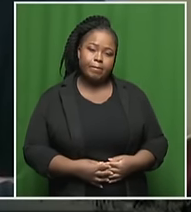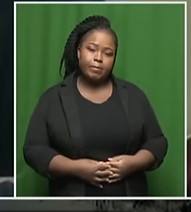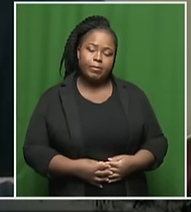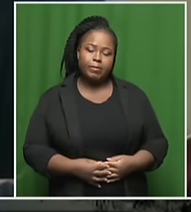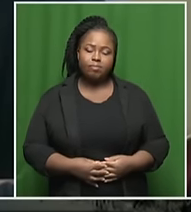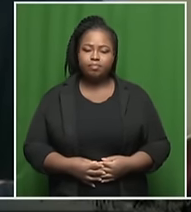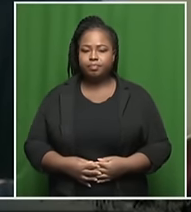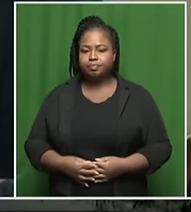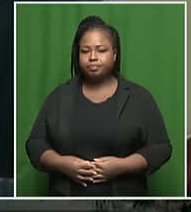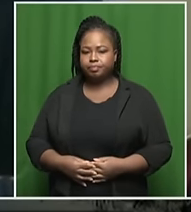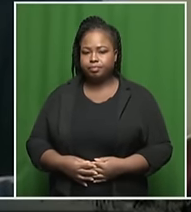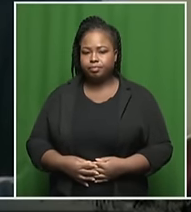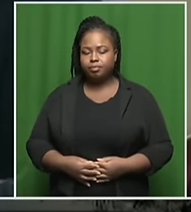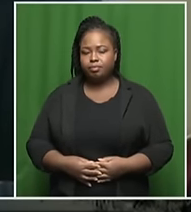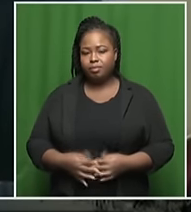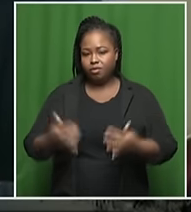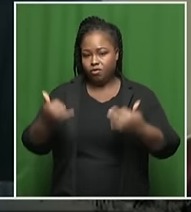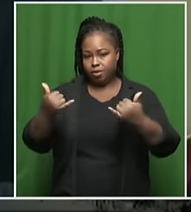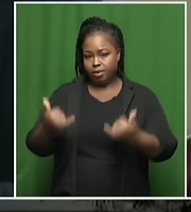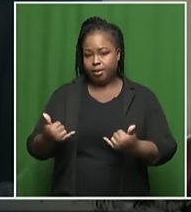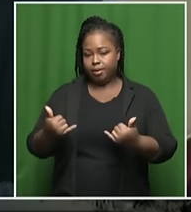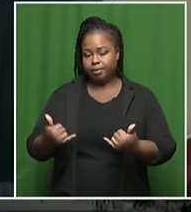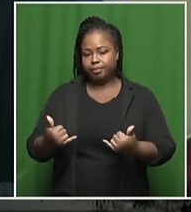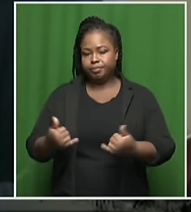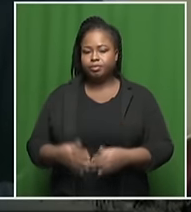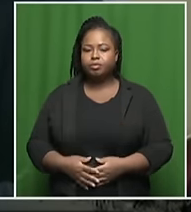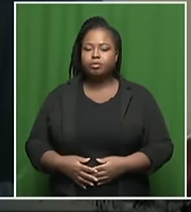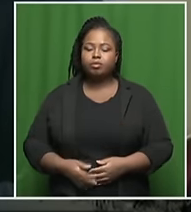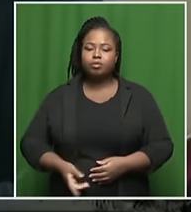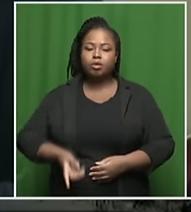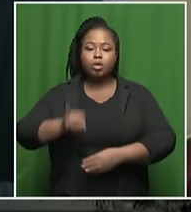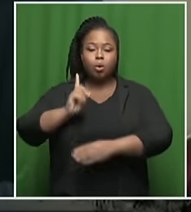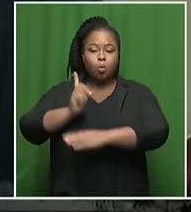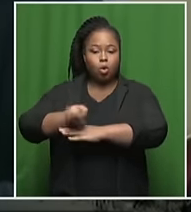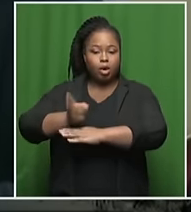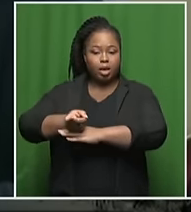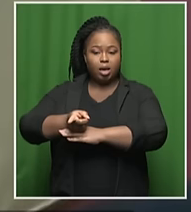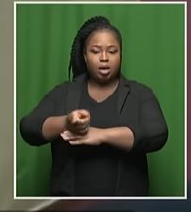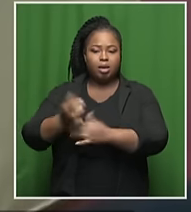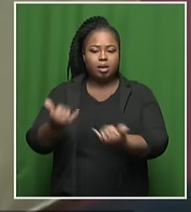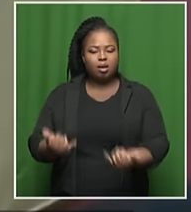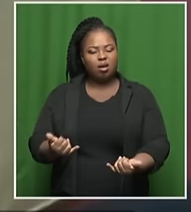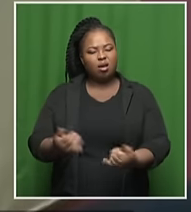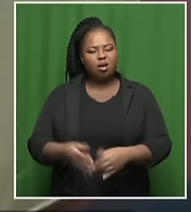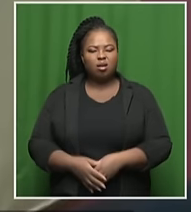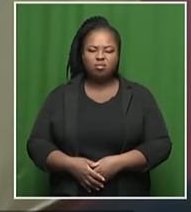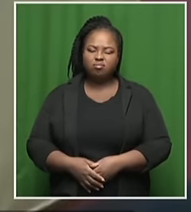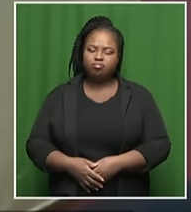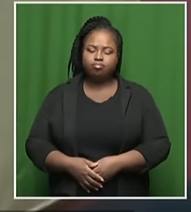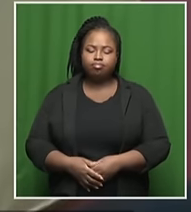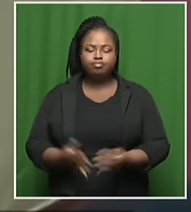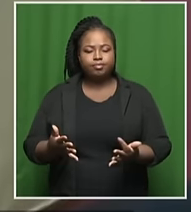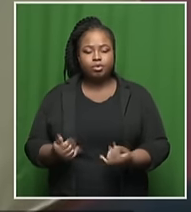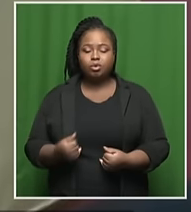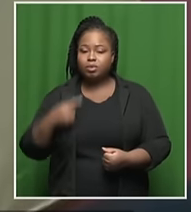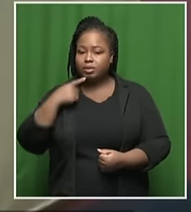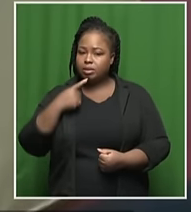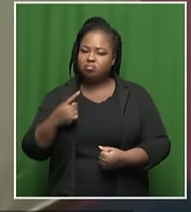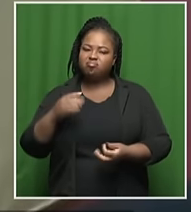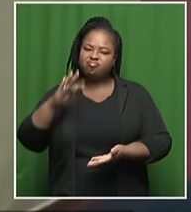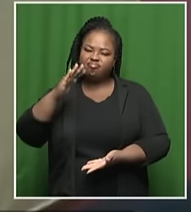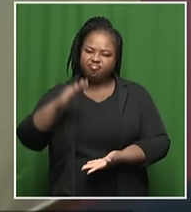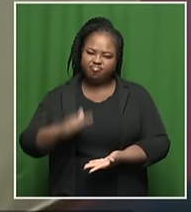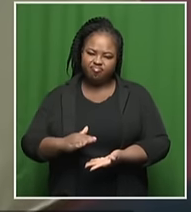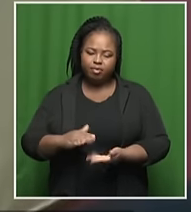So the winds at this stage, the warning for the winds are really reaching to a point now where that has subsided.